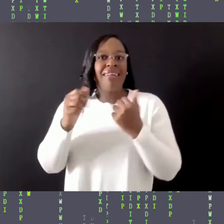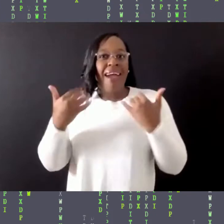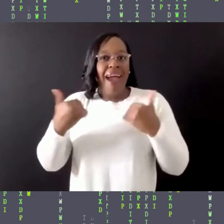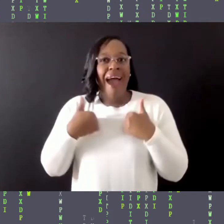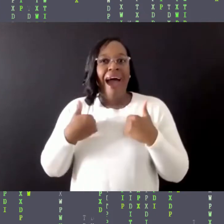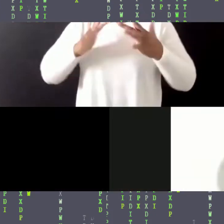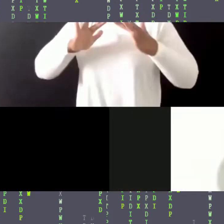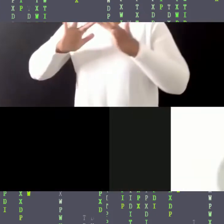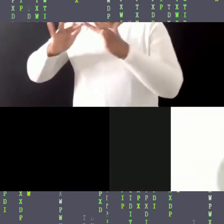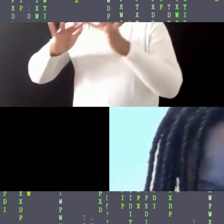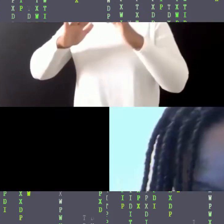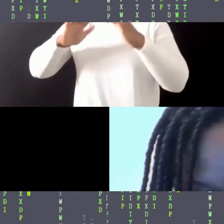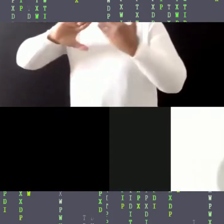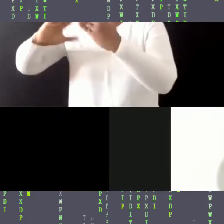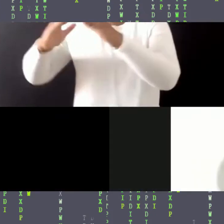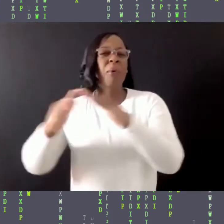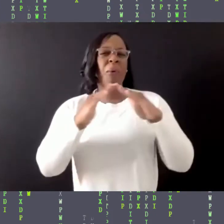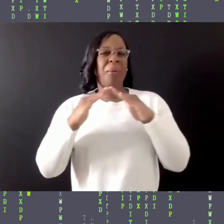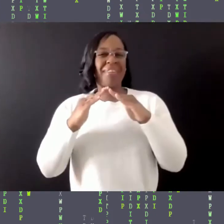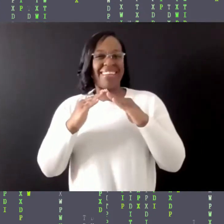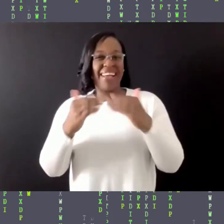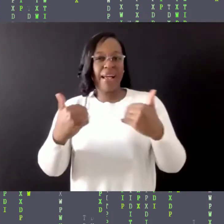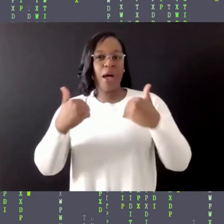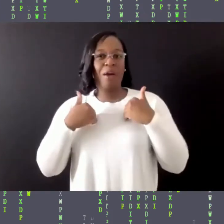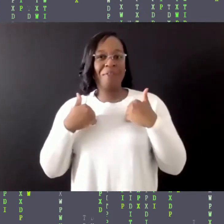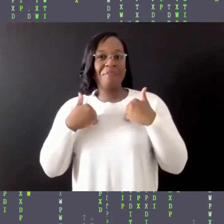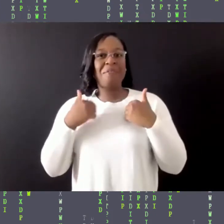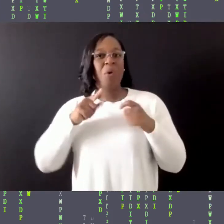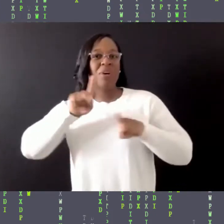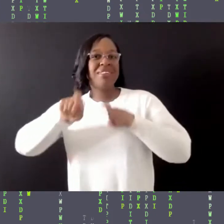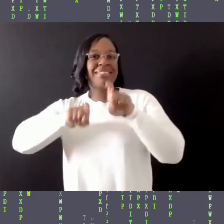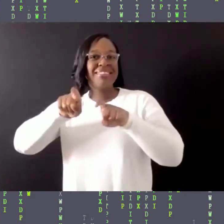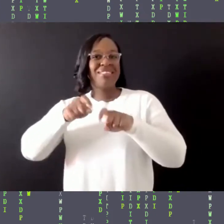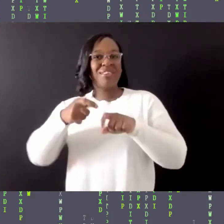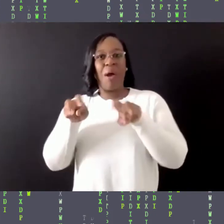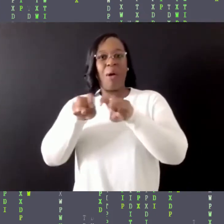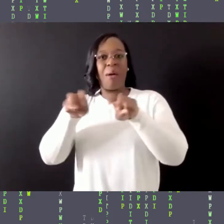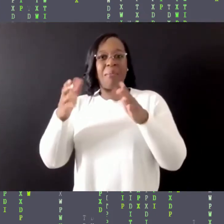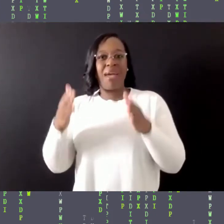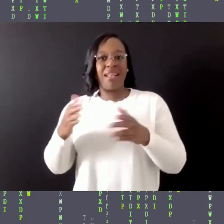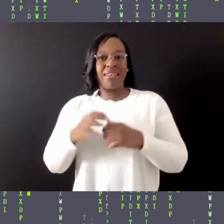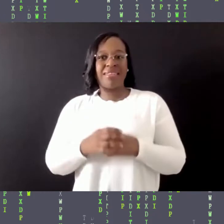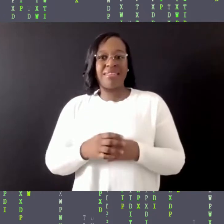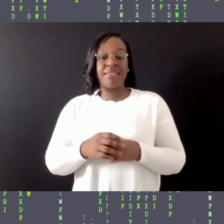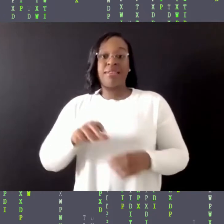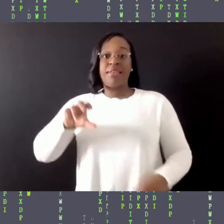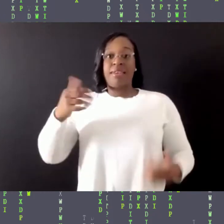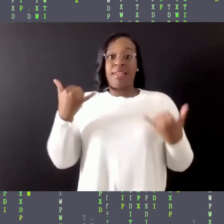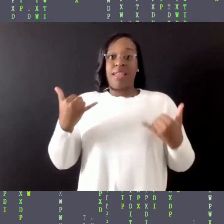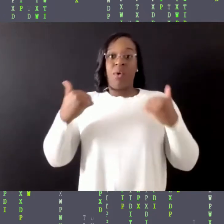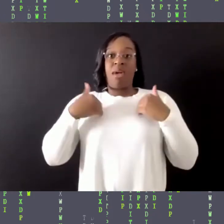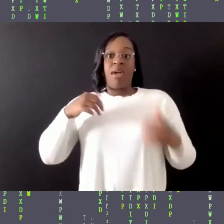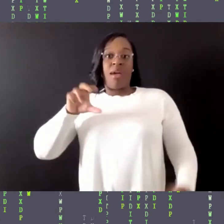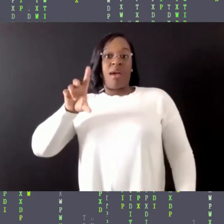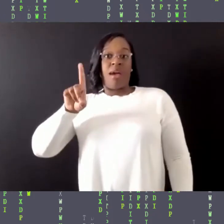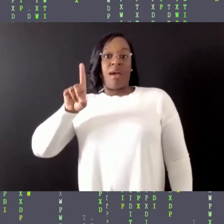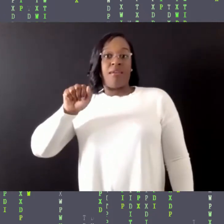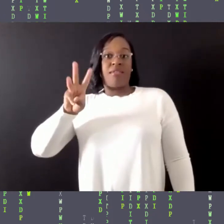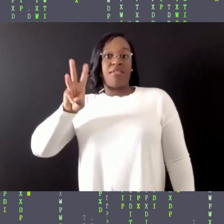And Don has here in the chat thanking our graphic designer for Black